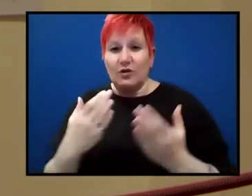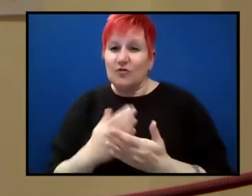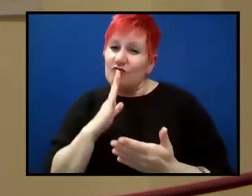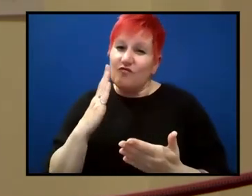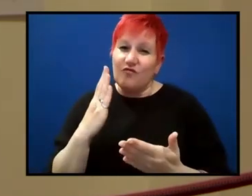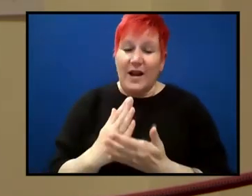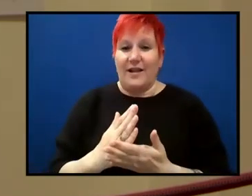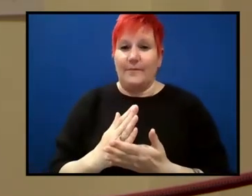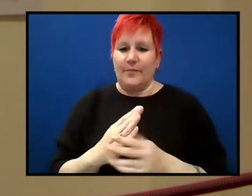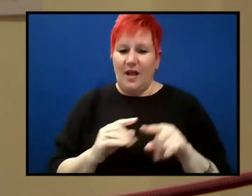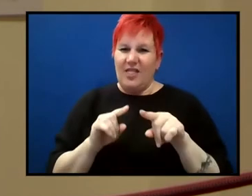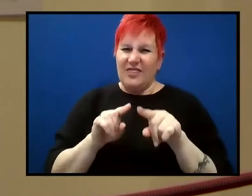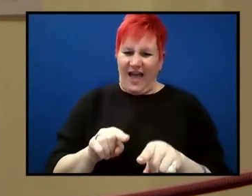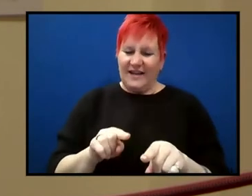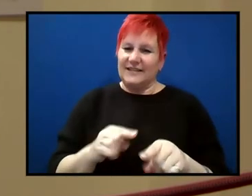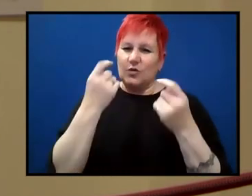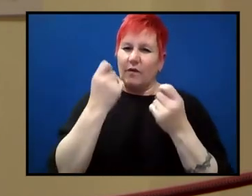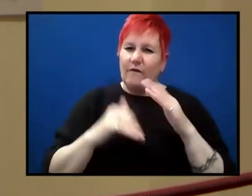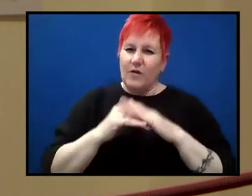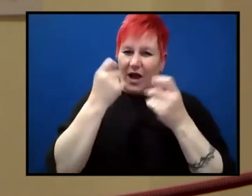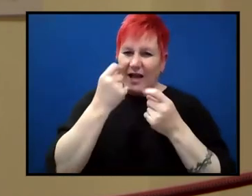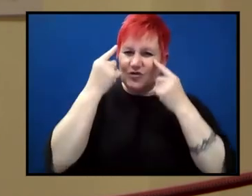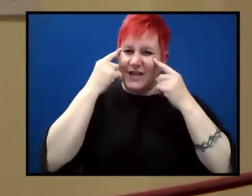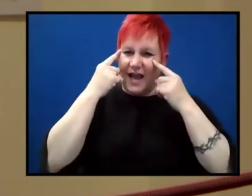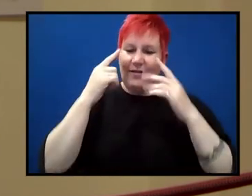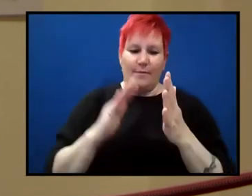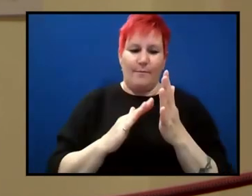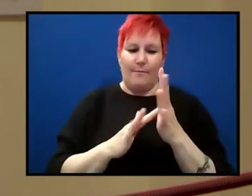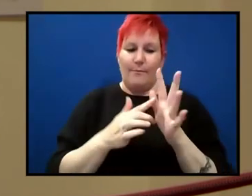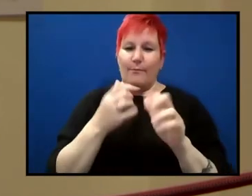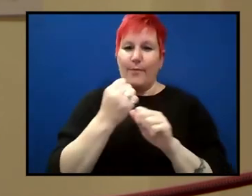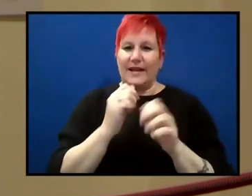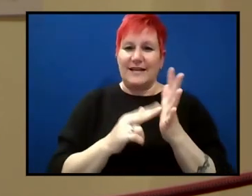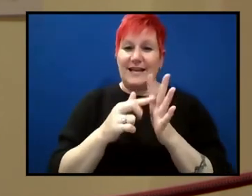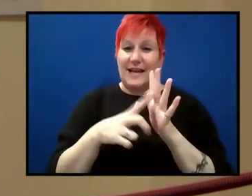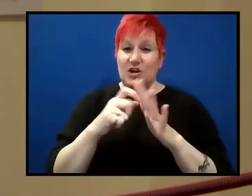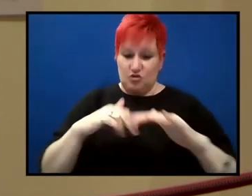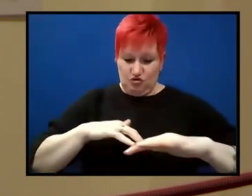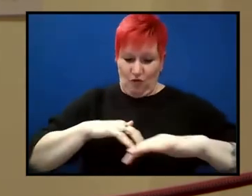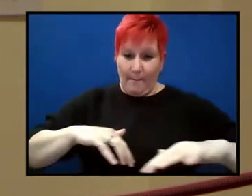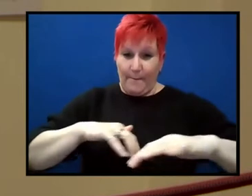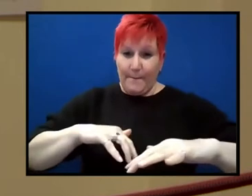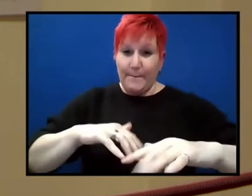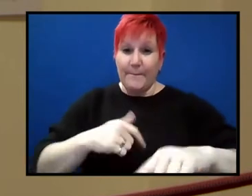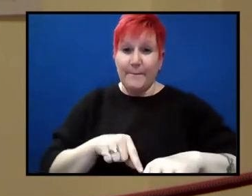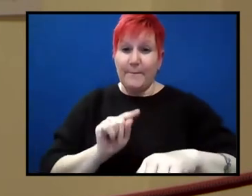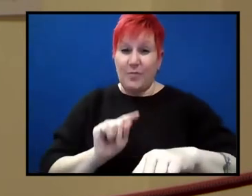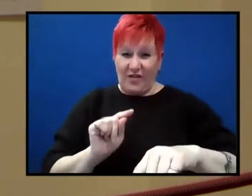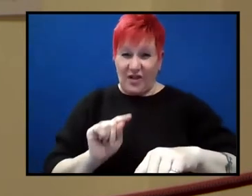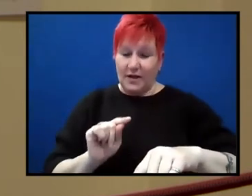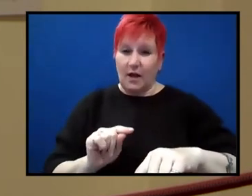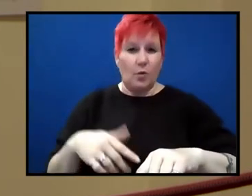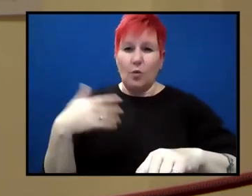understanding that magnetic striping of the, uh, the ocean floor was just so